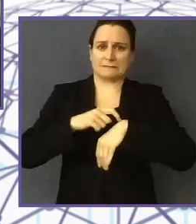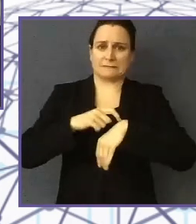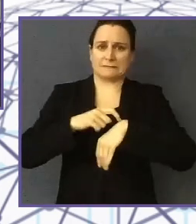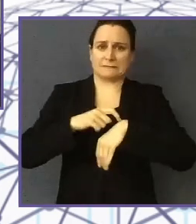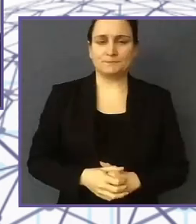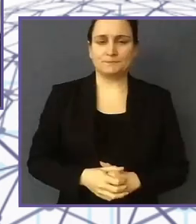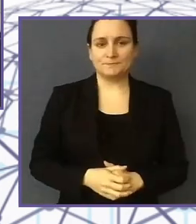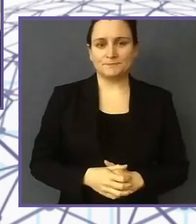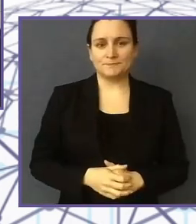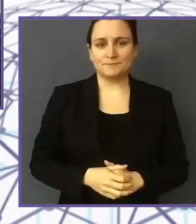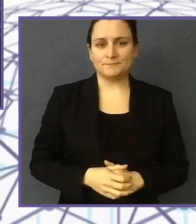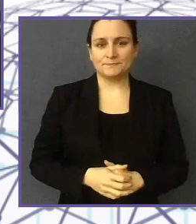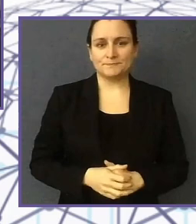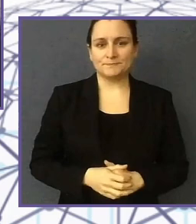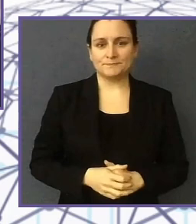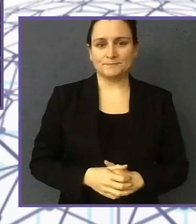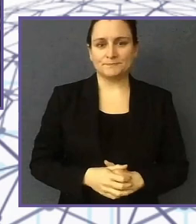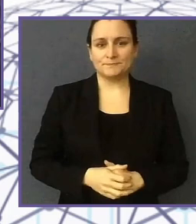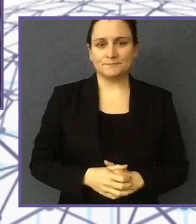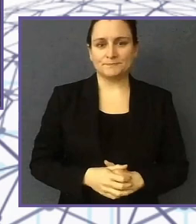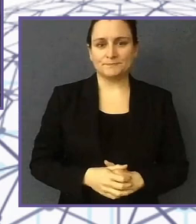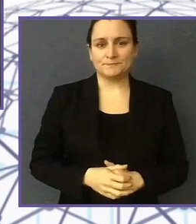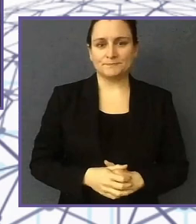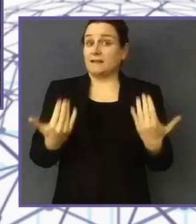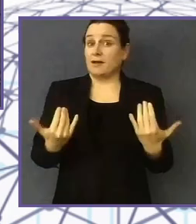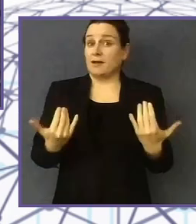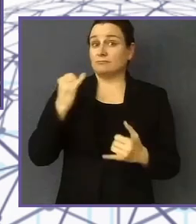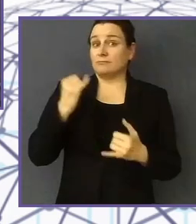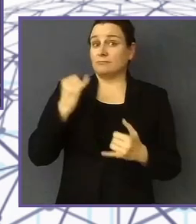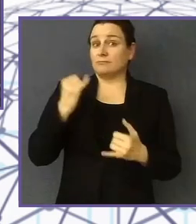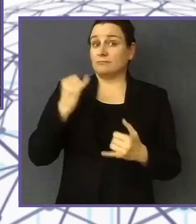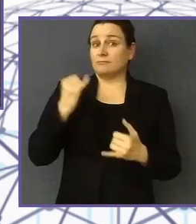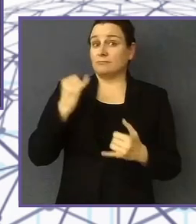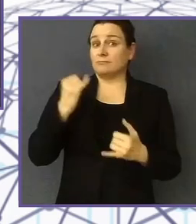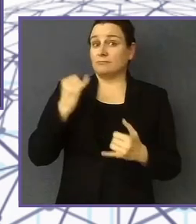Final words. Final words. Final words. Go on, Anna.